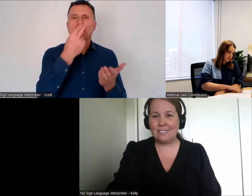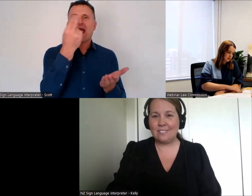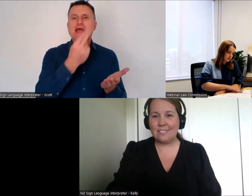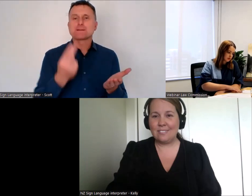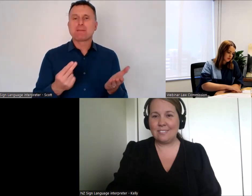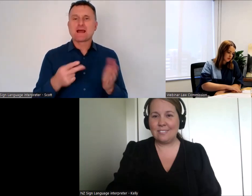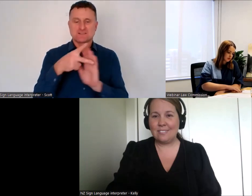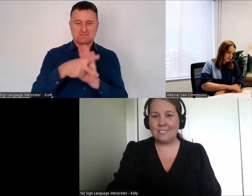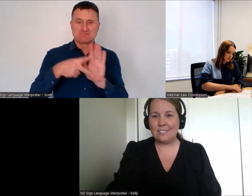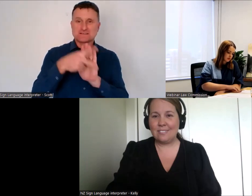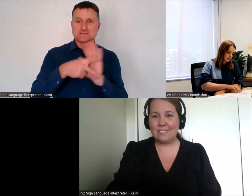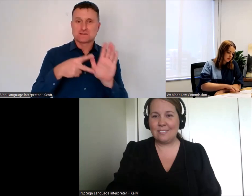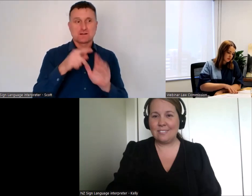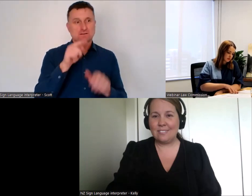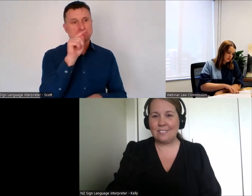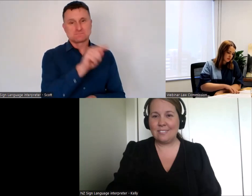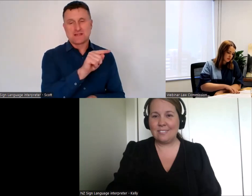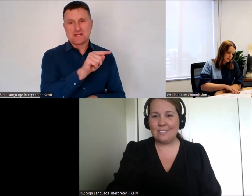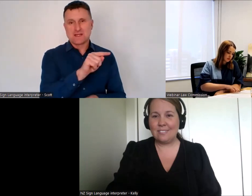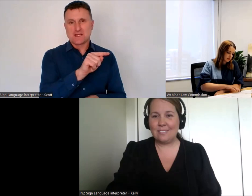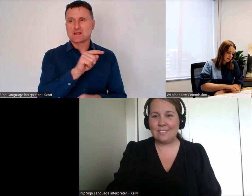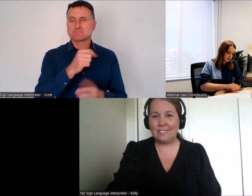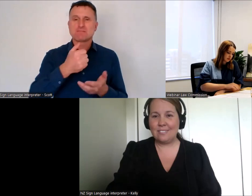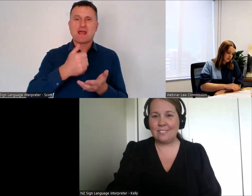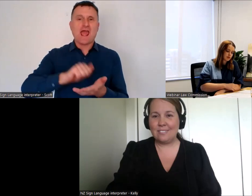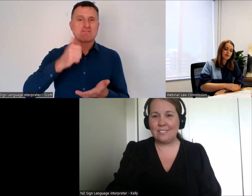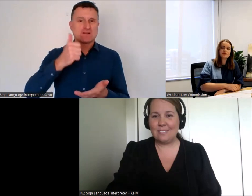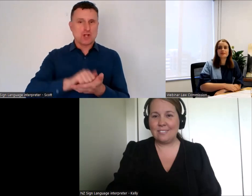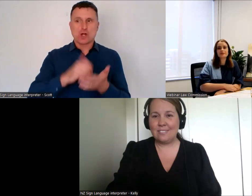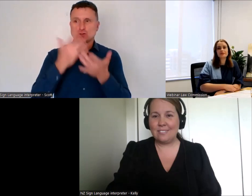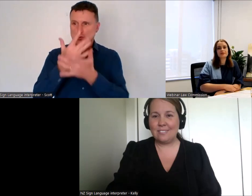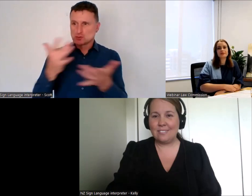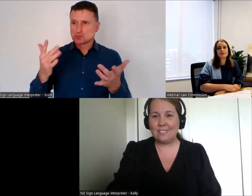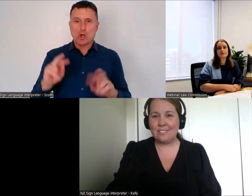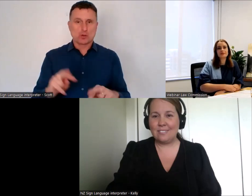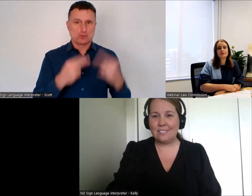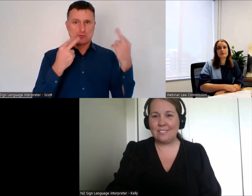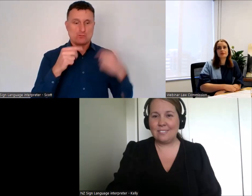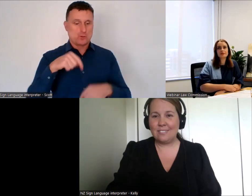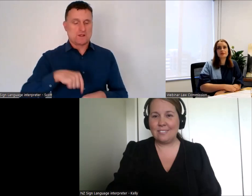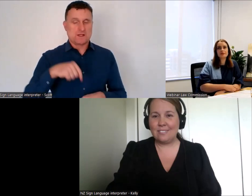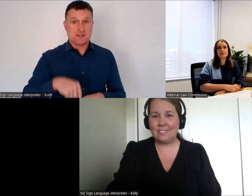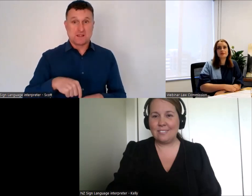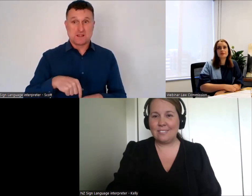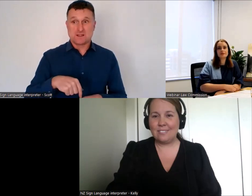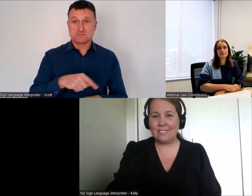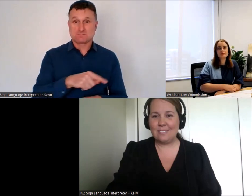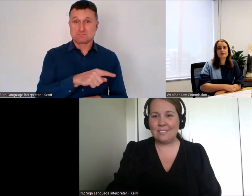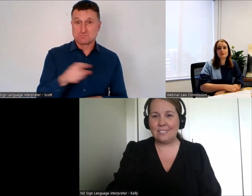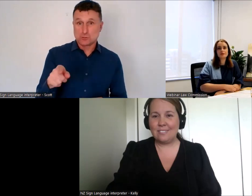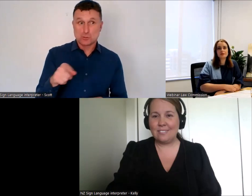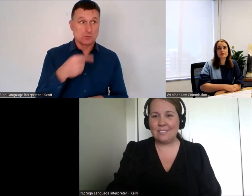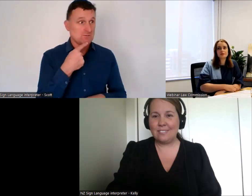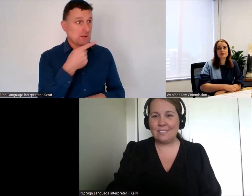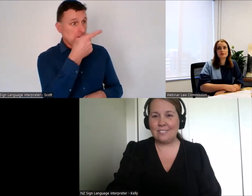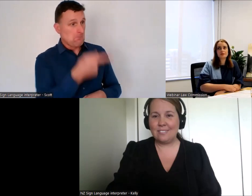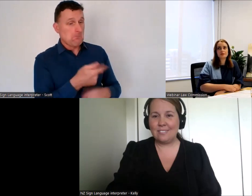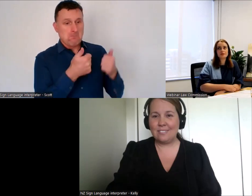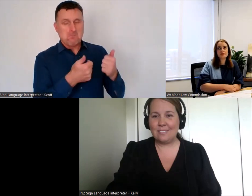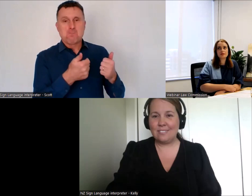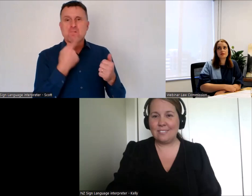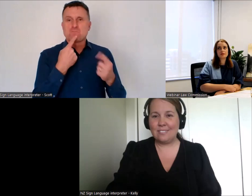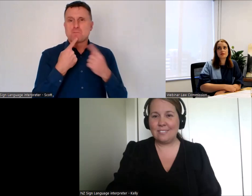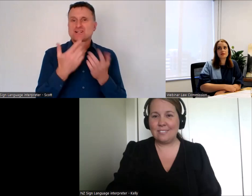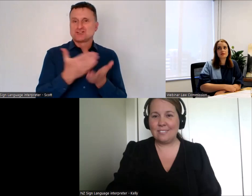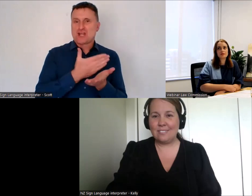this review. Feel free to share that with anybody you know who may